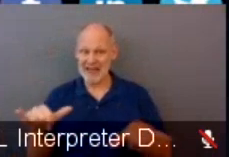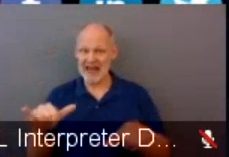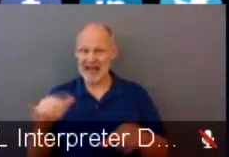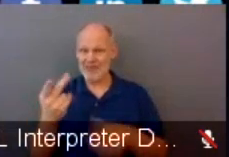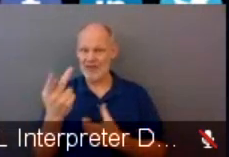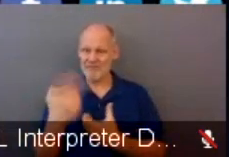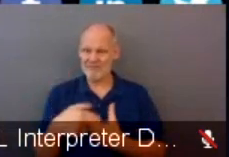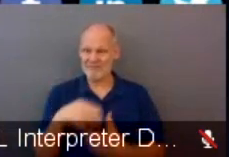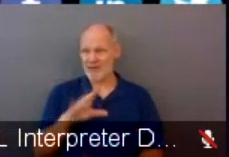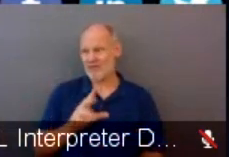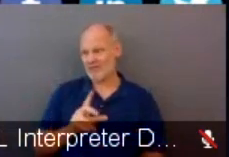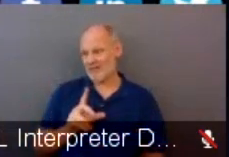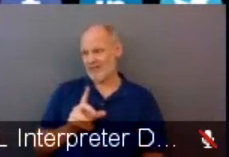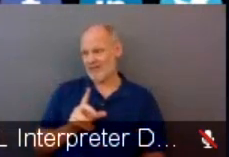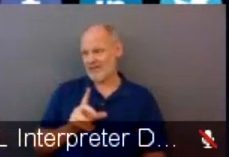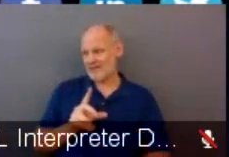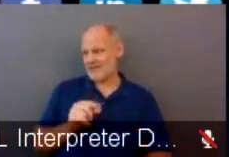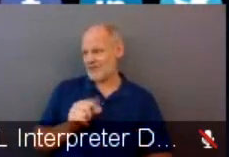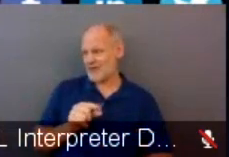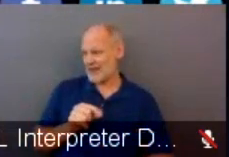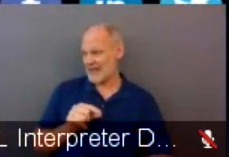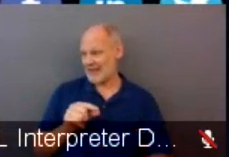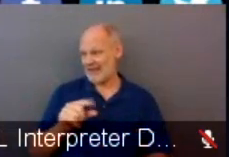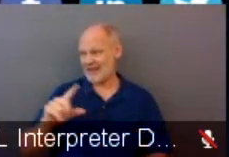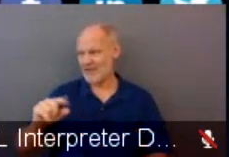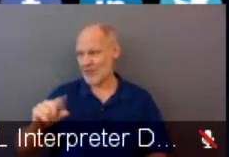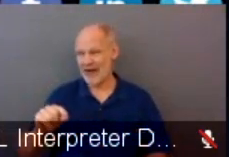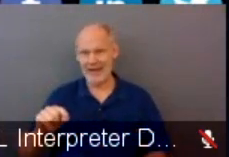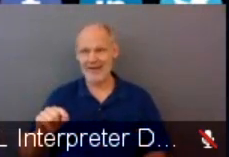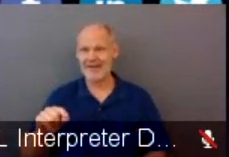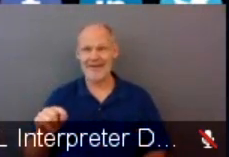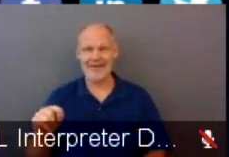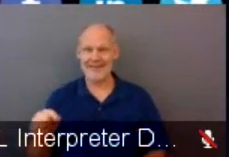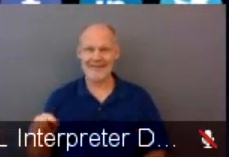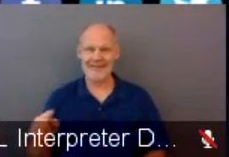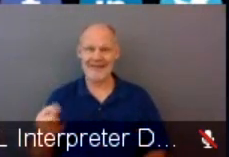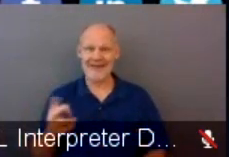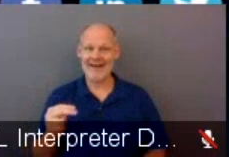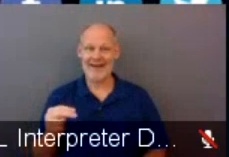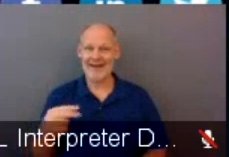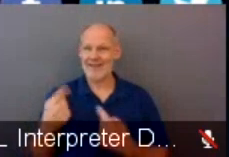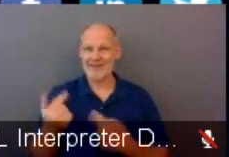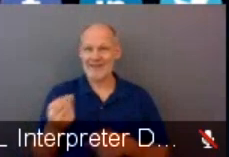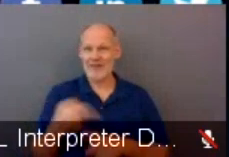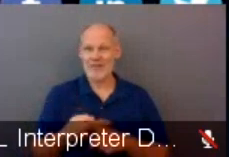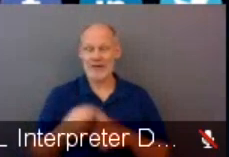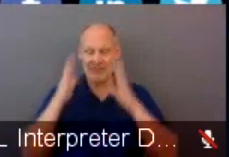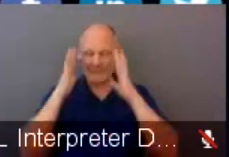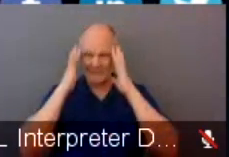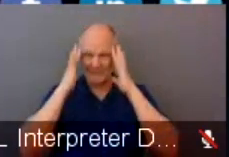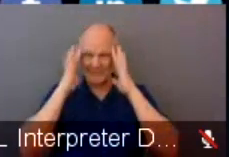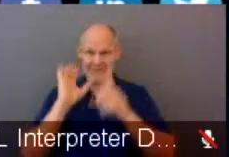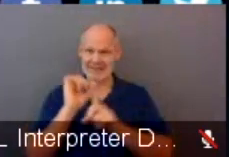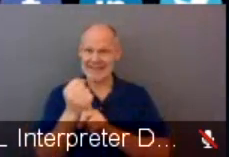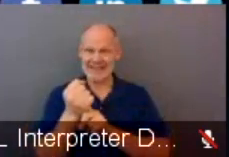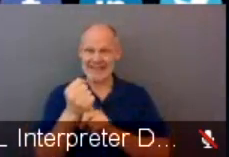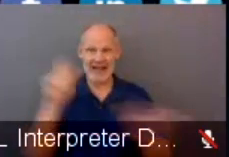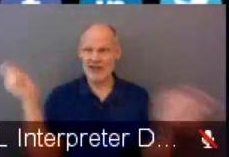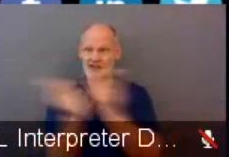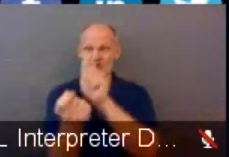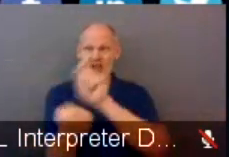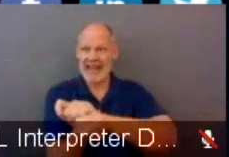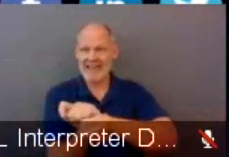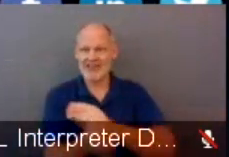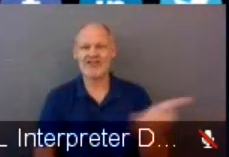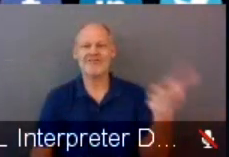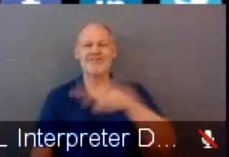who could imagine what went under the what happened to our society between then and now? Right, right. So much